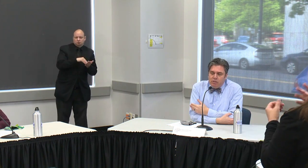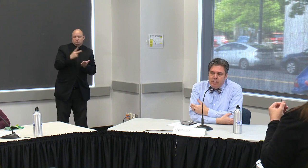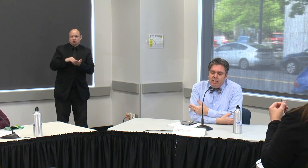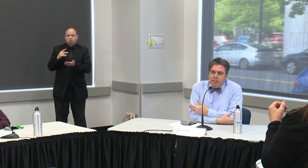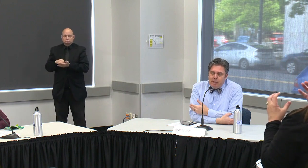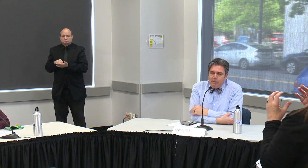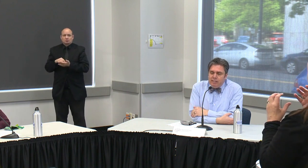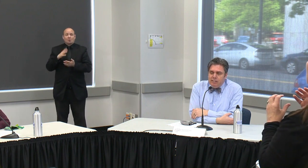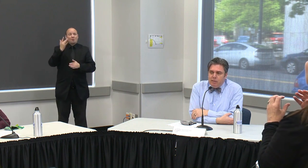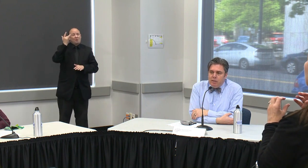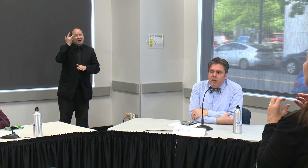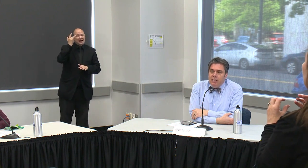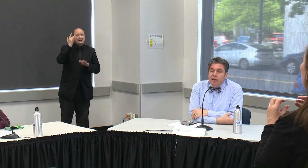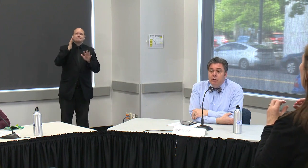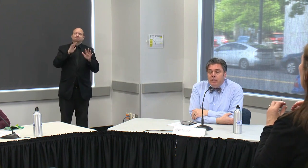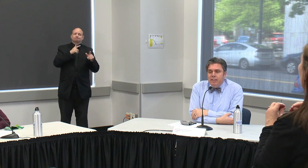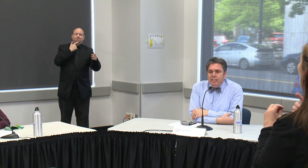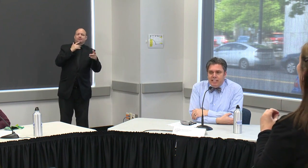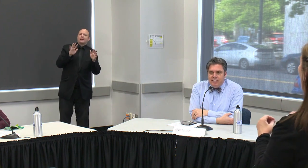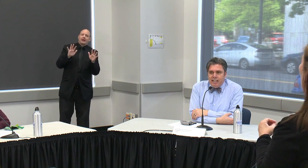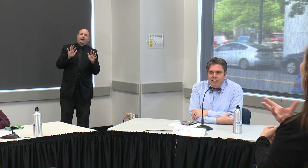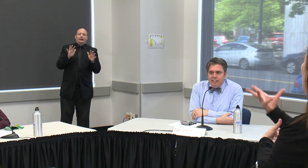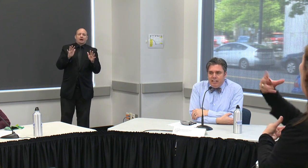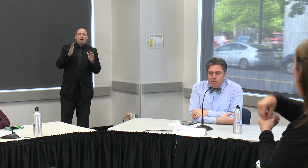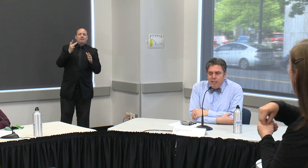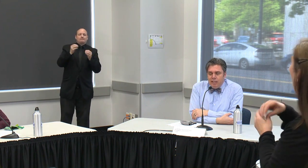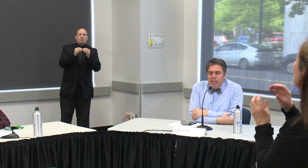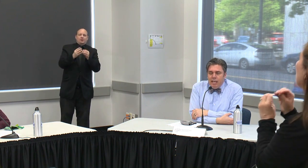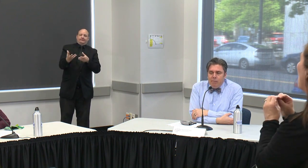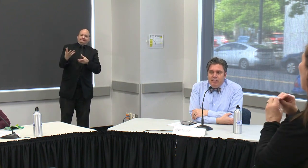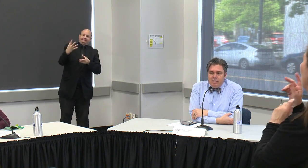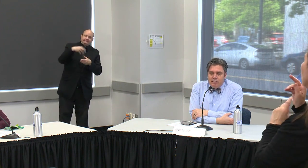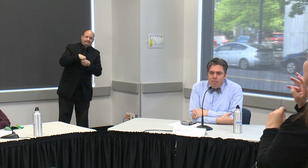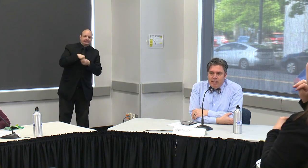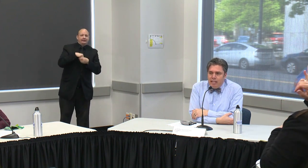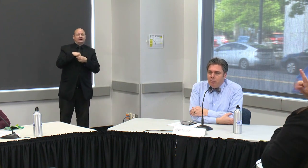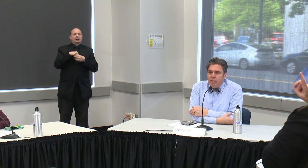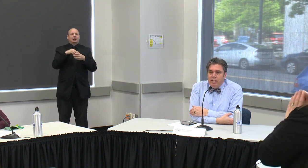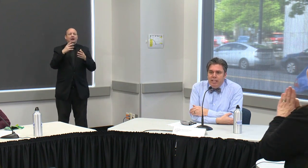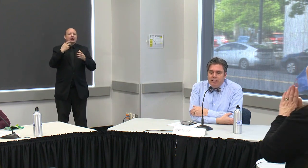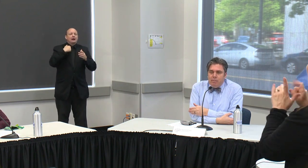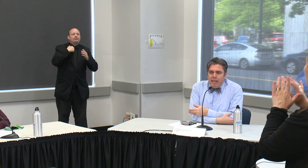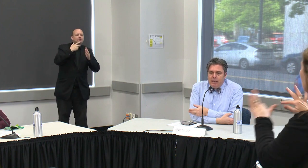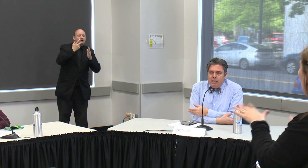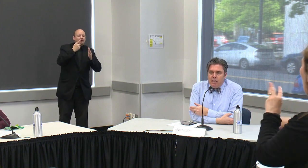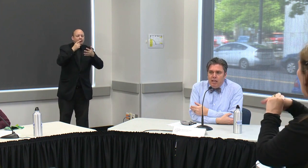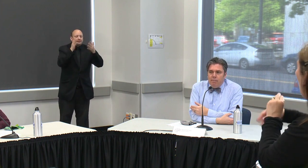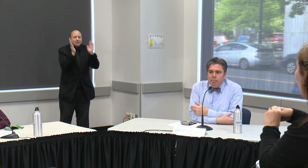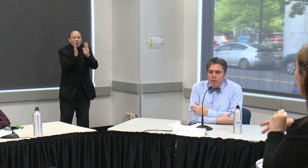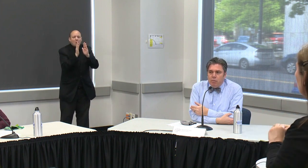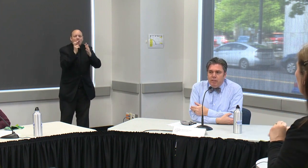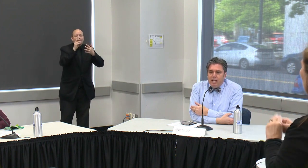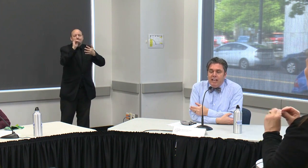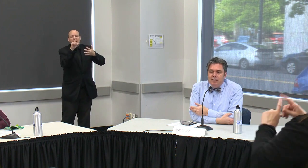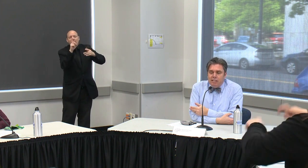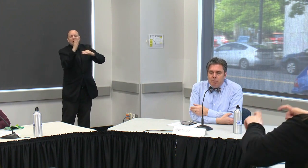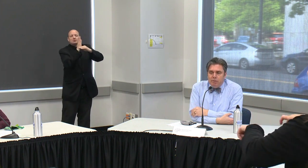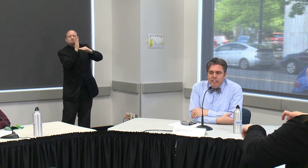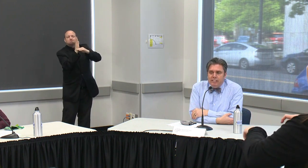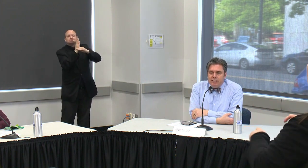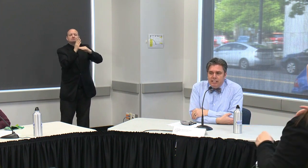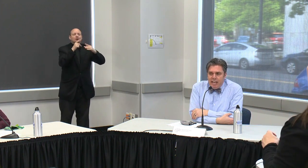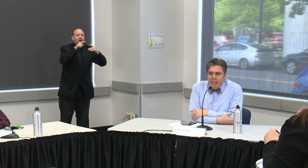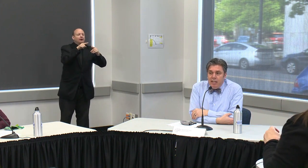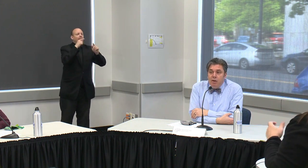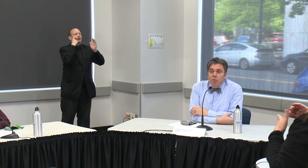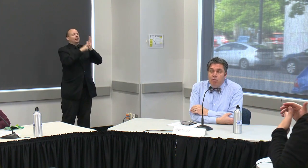populations or the increased populations that were included in the testing guidance last week and we anticipate that will expand with the guidance that